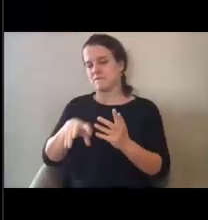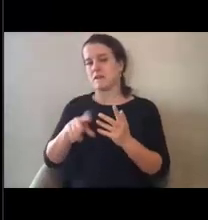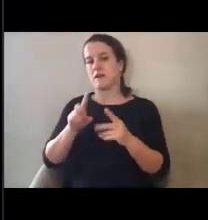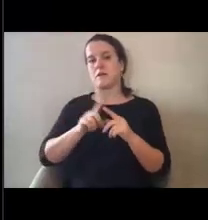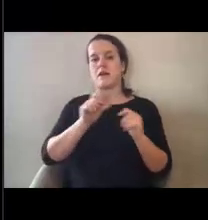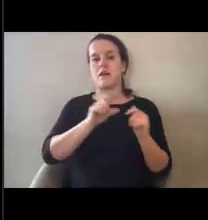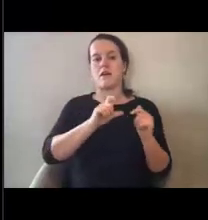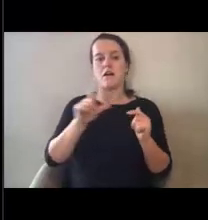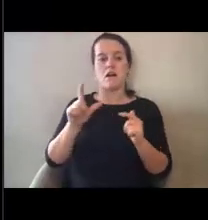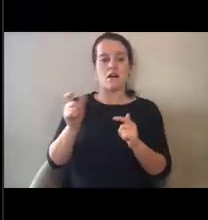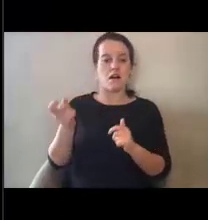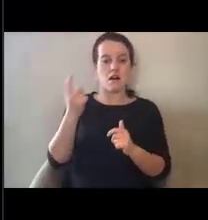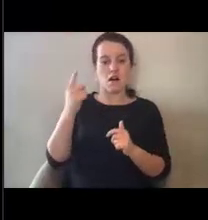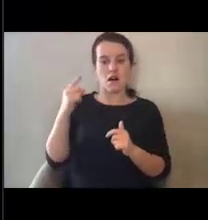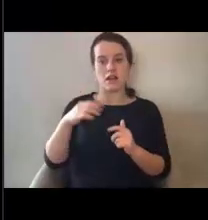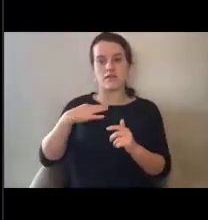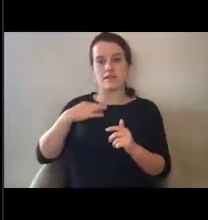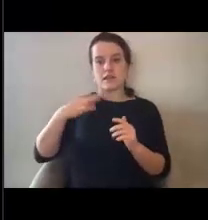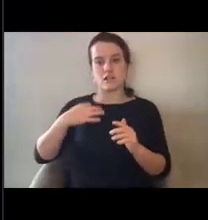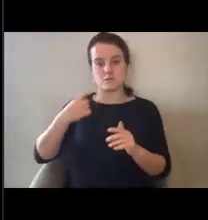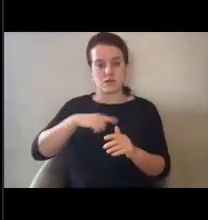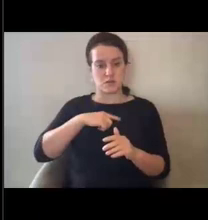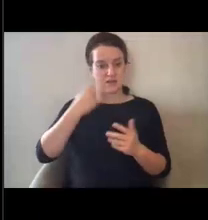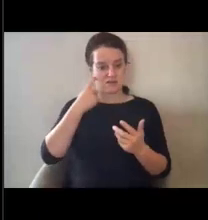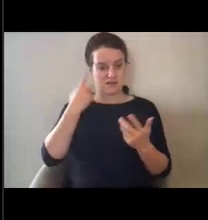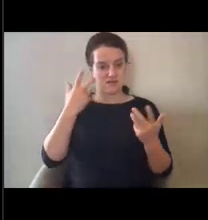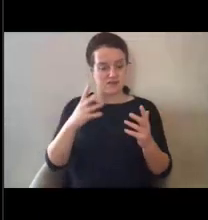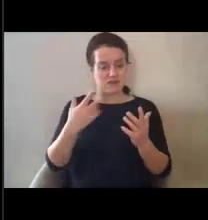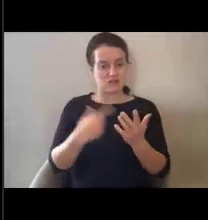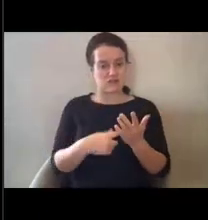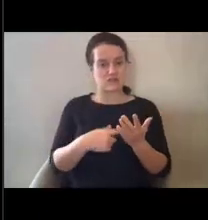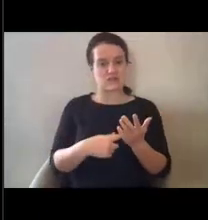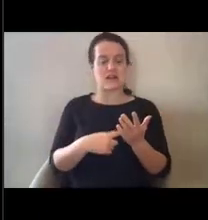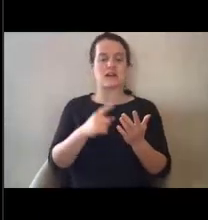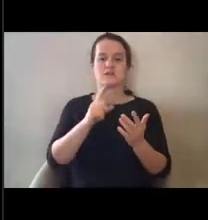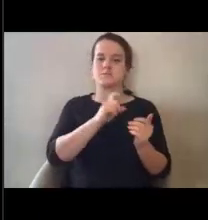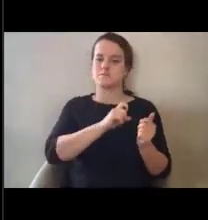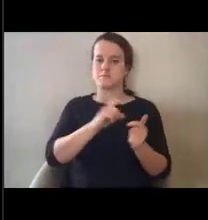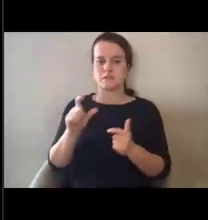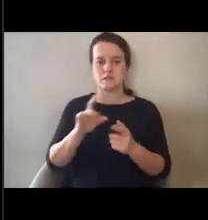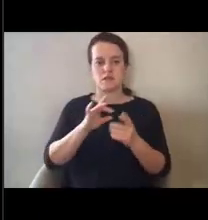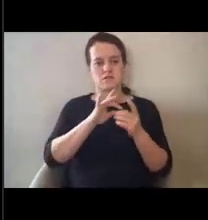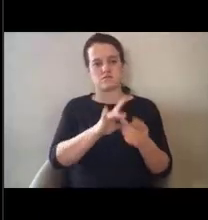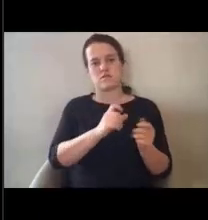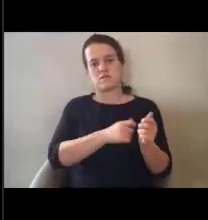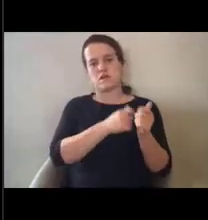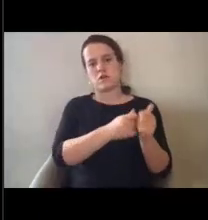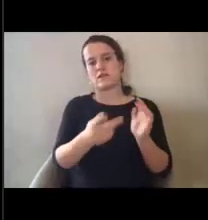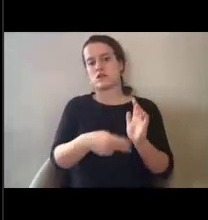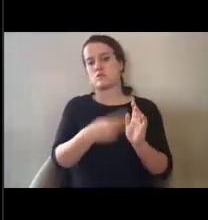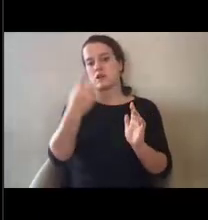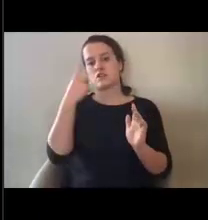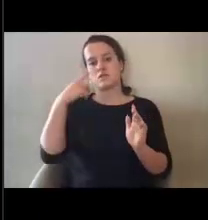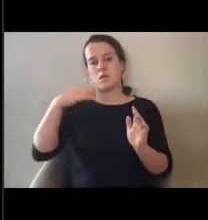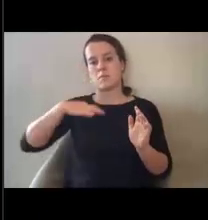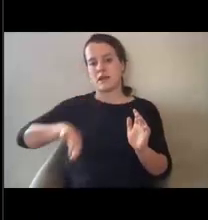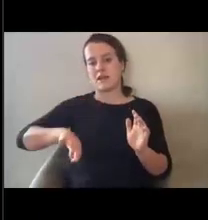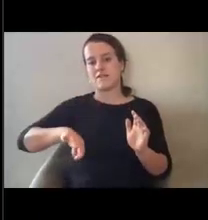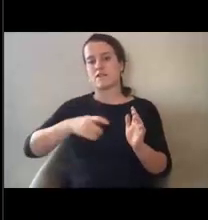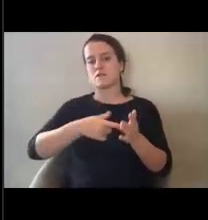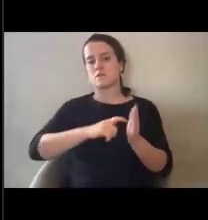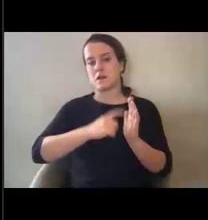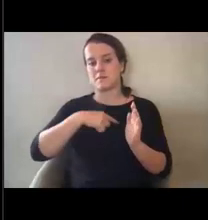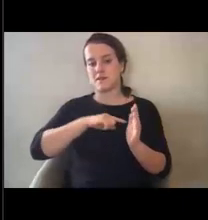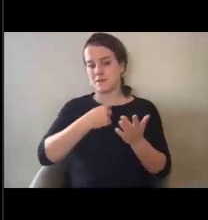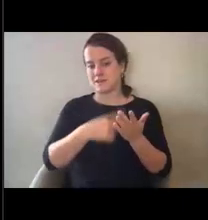eligibility that we're talking about, uh, is, is subject to, uh, the duplication of benefits requirements that we discussed